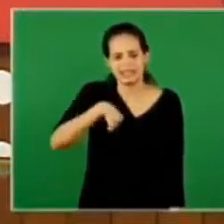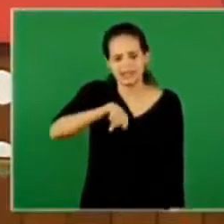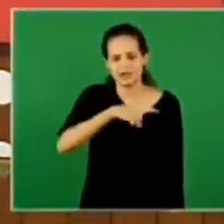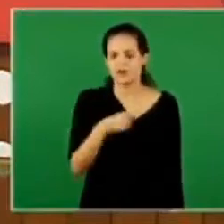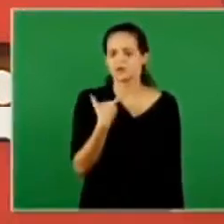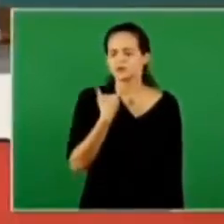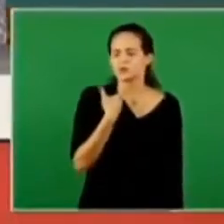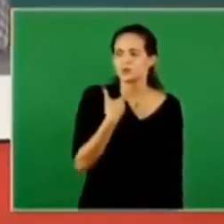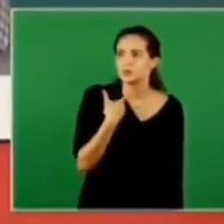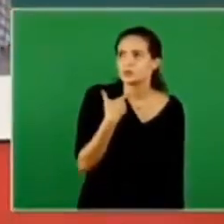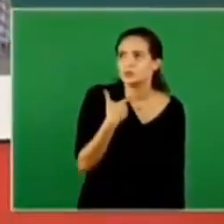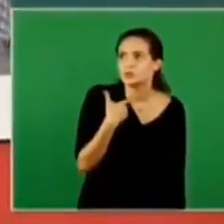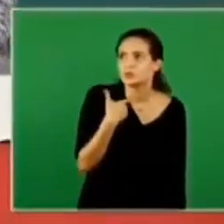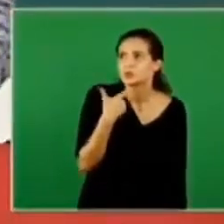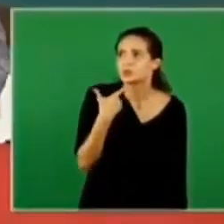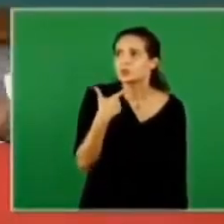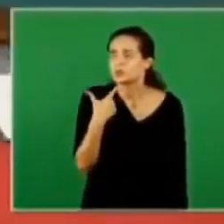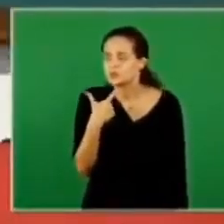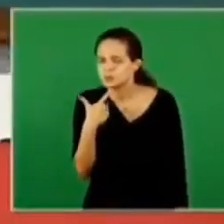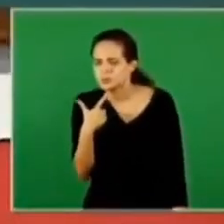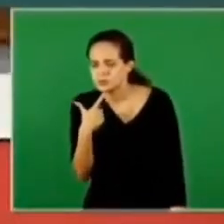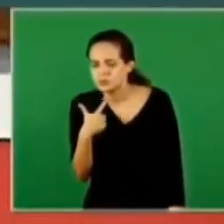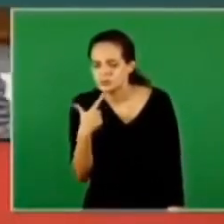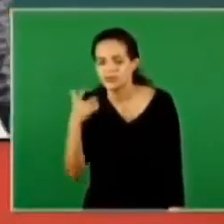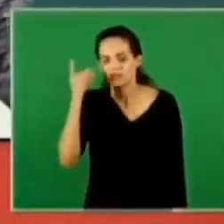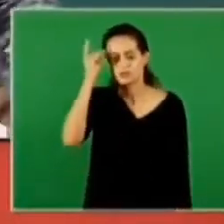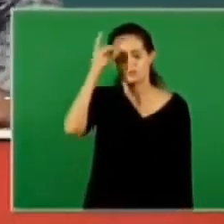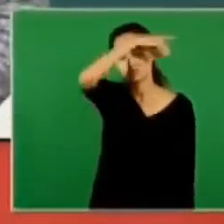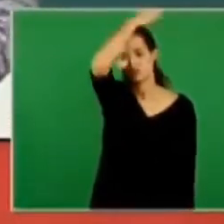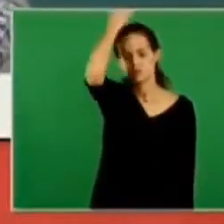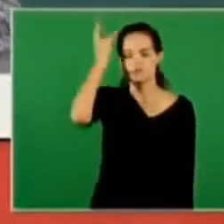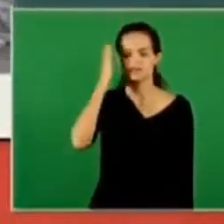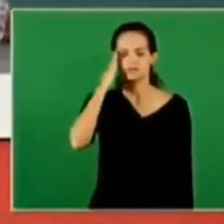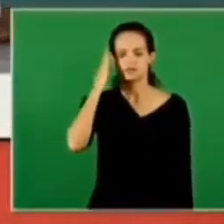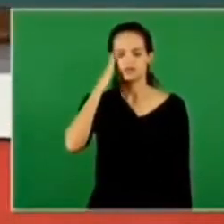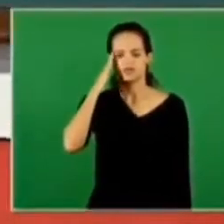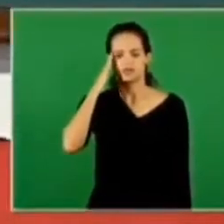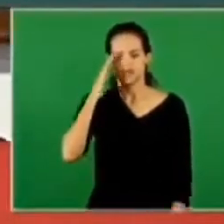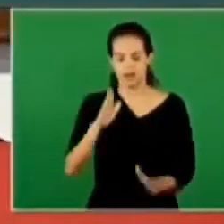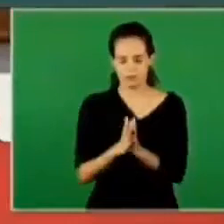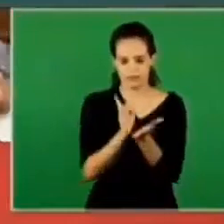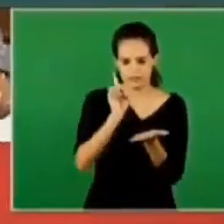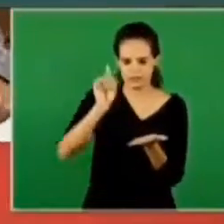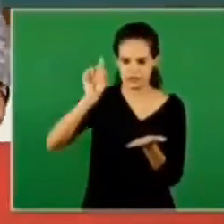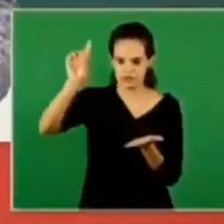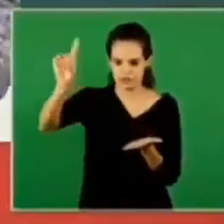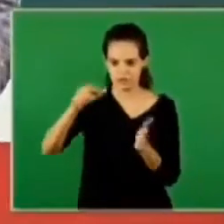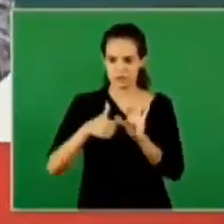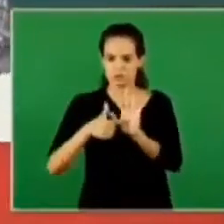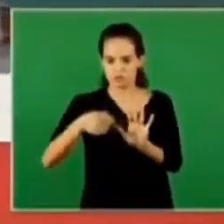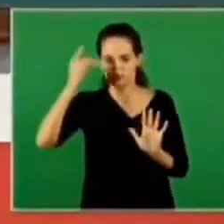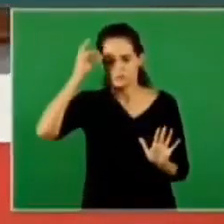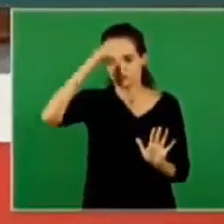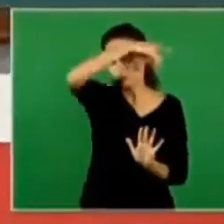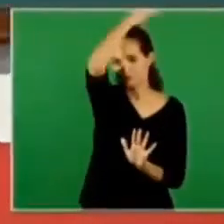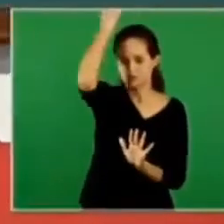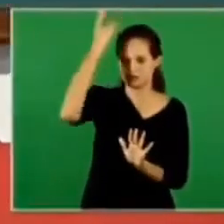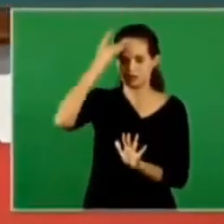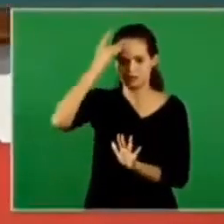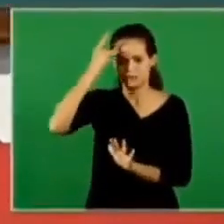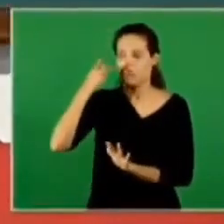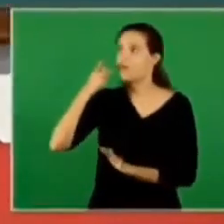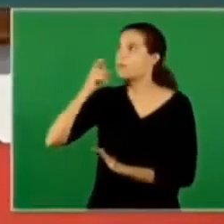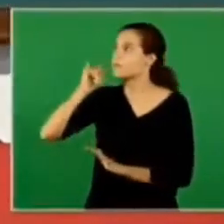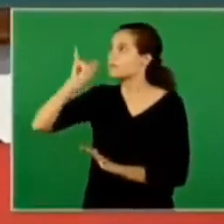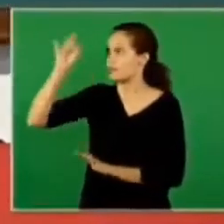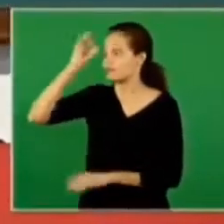our uncertainty according to the bible he translates it into a morning this unexpressible morning